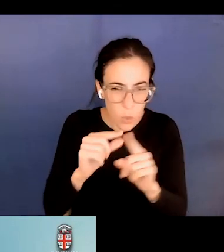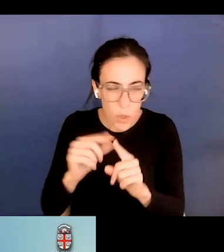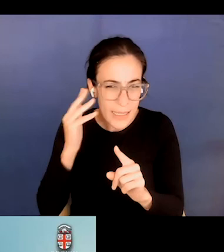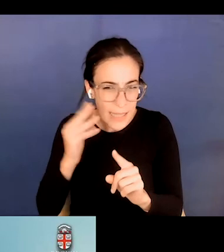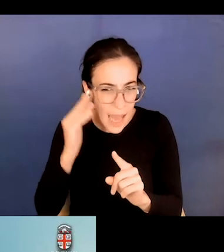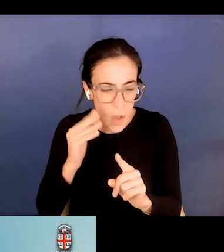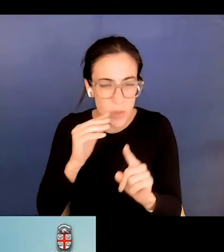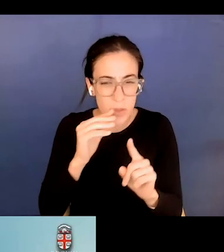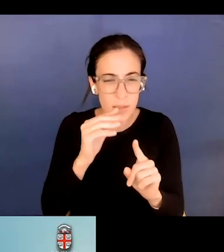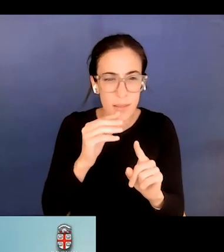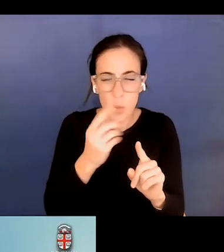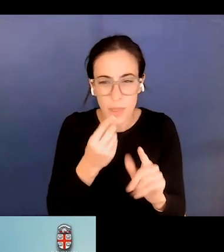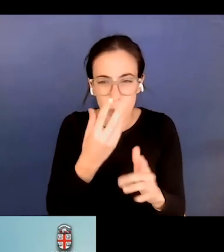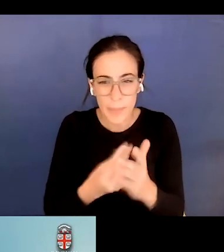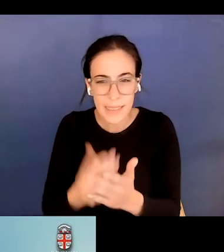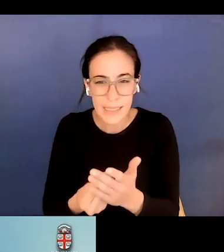they're missing out.